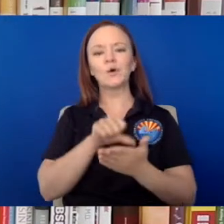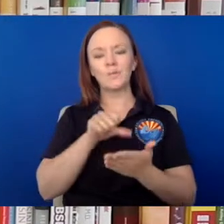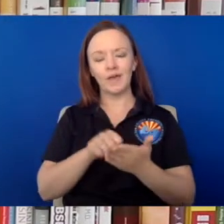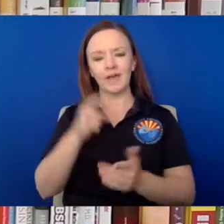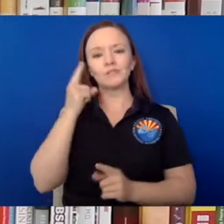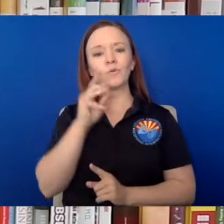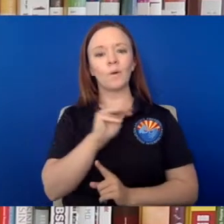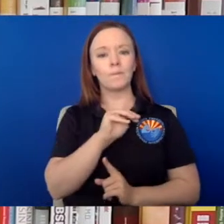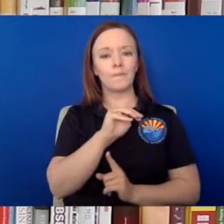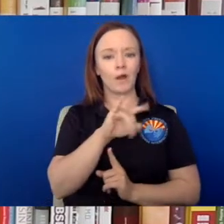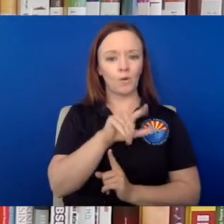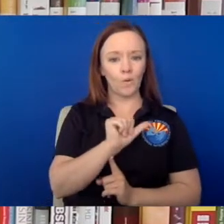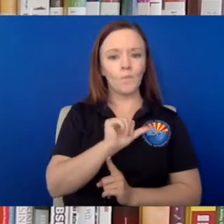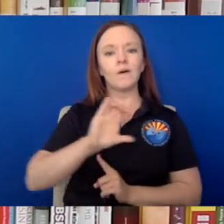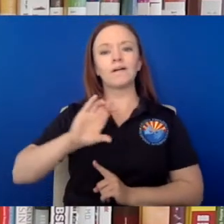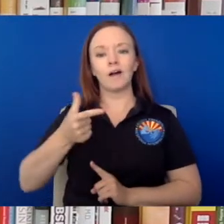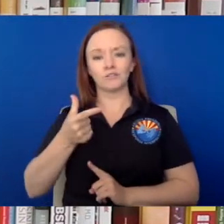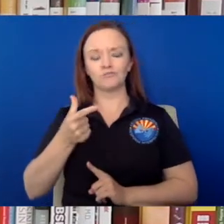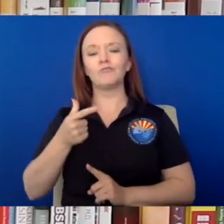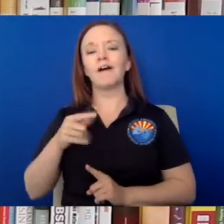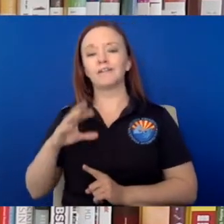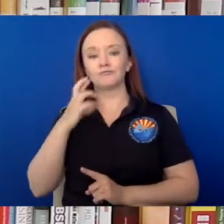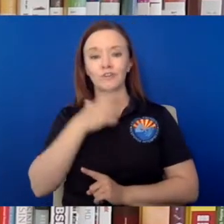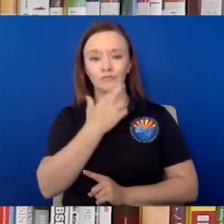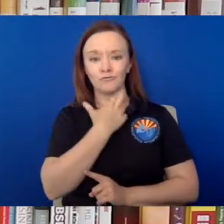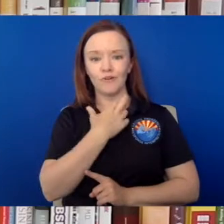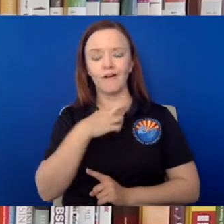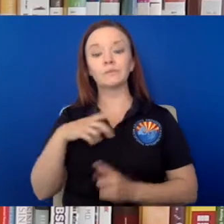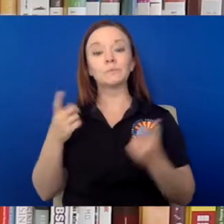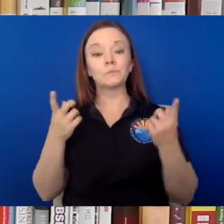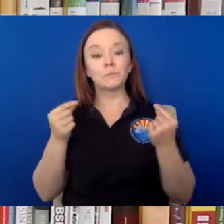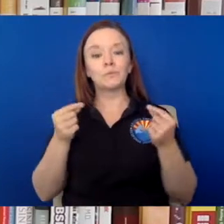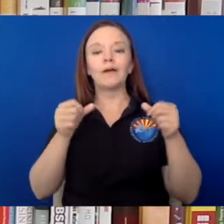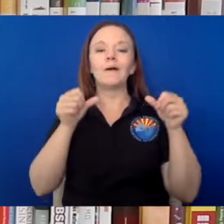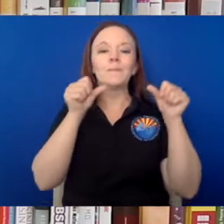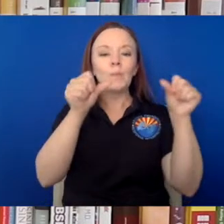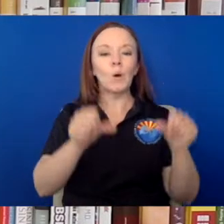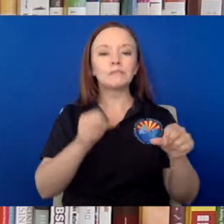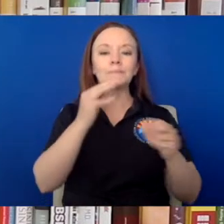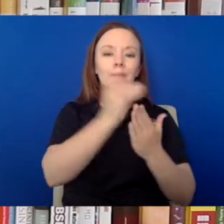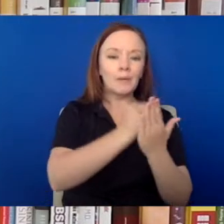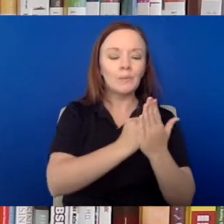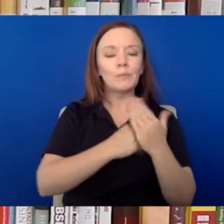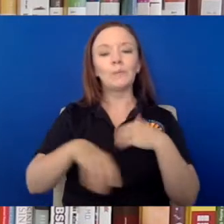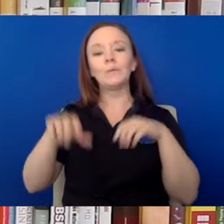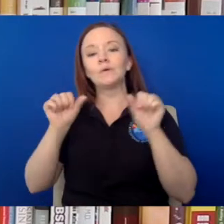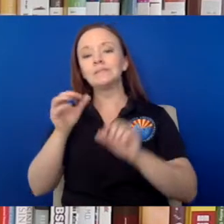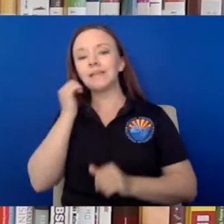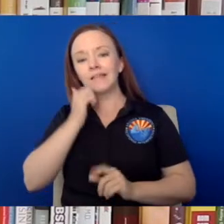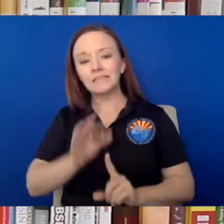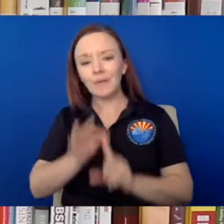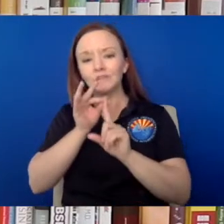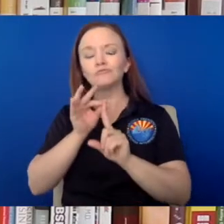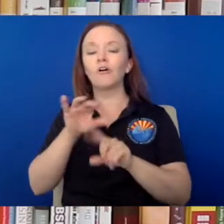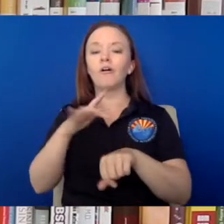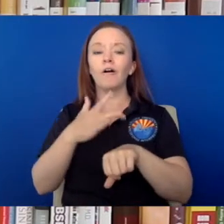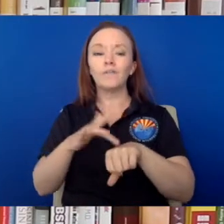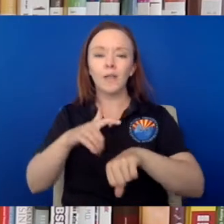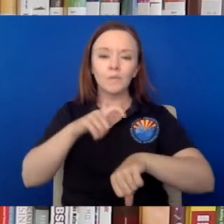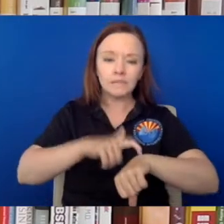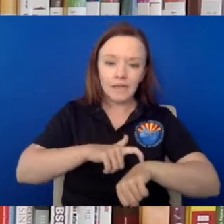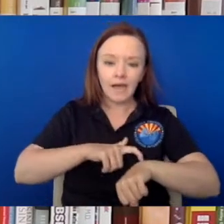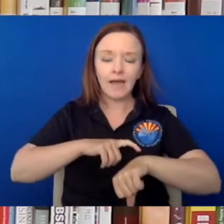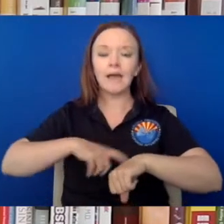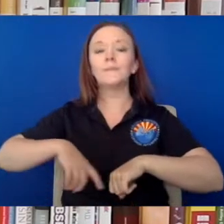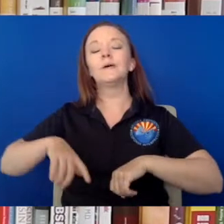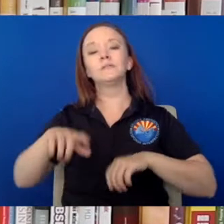Delivery Facebook page. Restaurants have been able to post their daily specials, menus and availability, so residents can continue to buy from them.